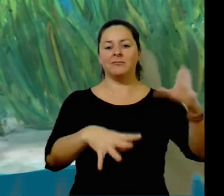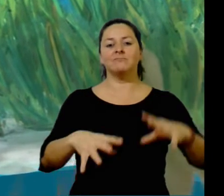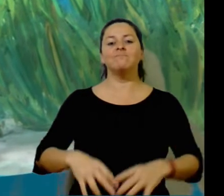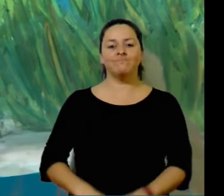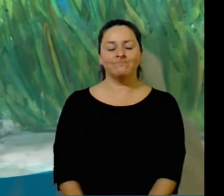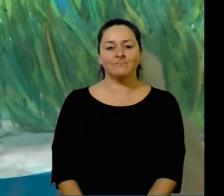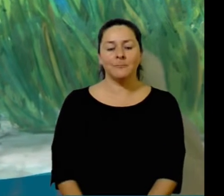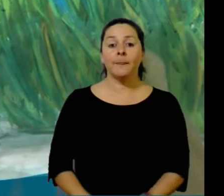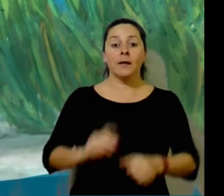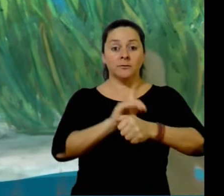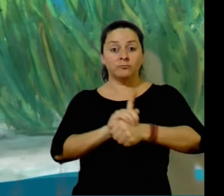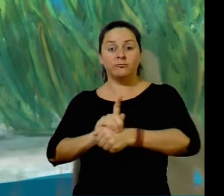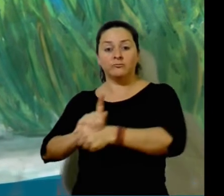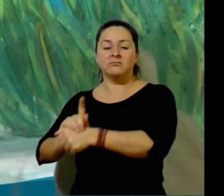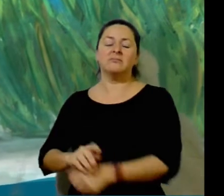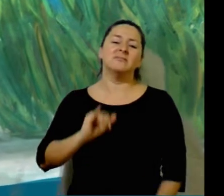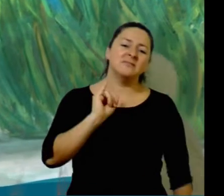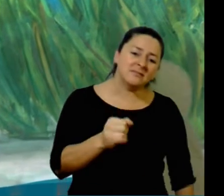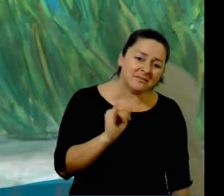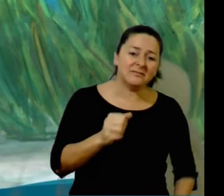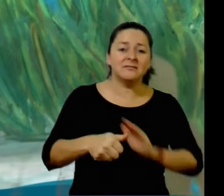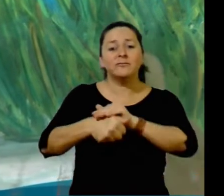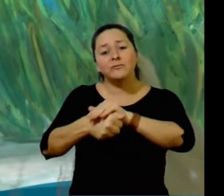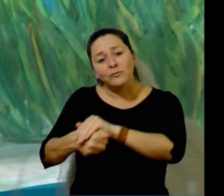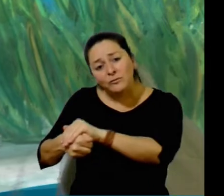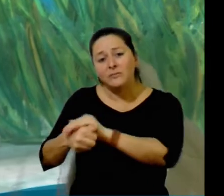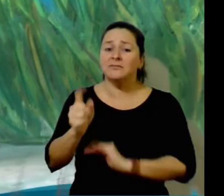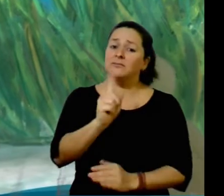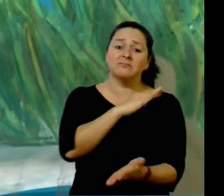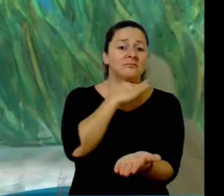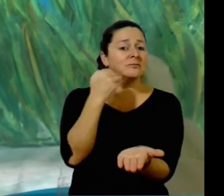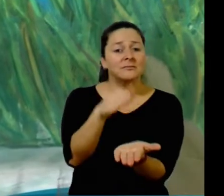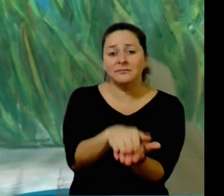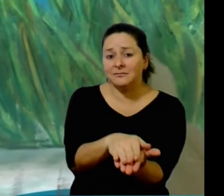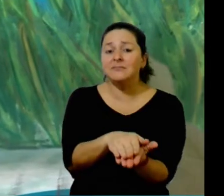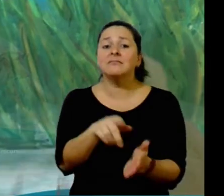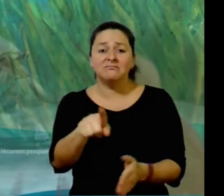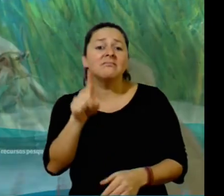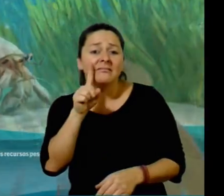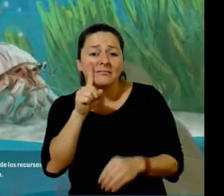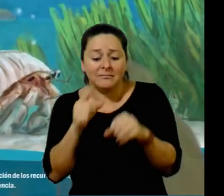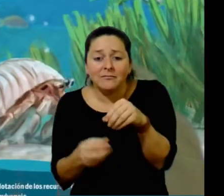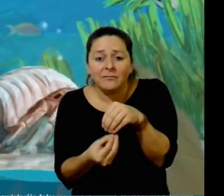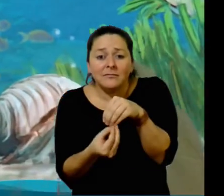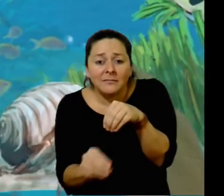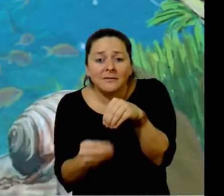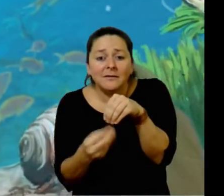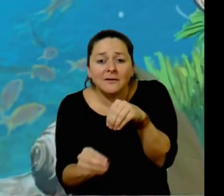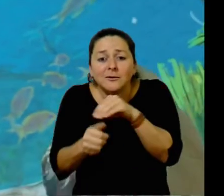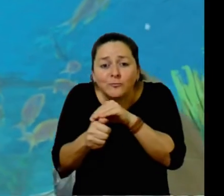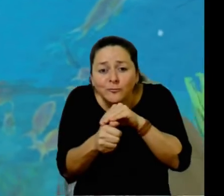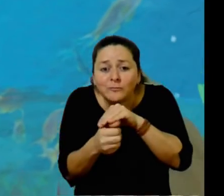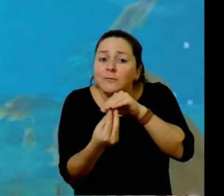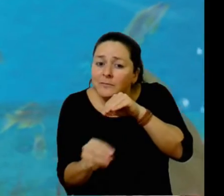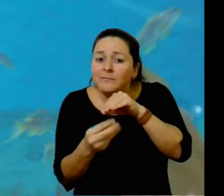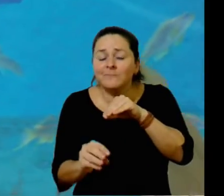activities and their endless production of litter. Midas says, Yes, but Carapada isn't dead yet, and she must lay her eggs.